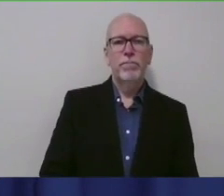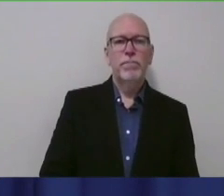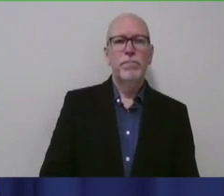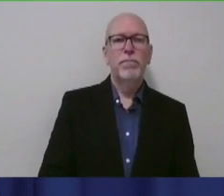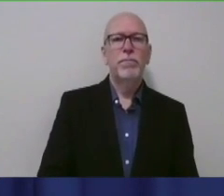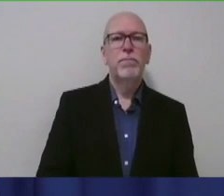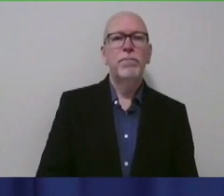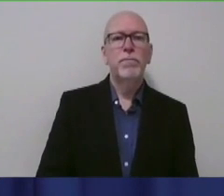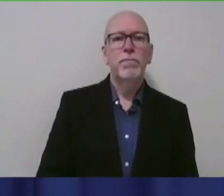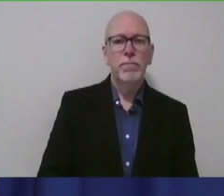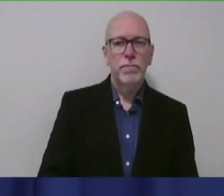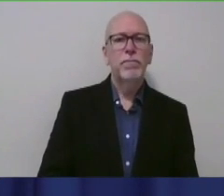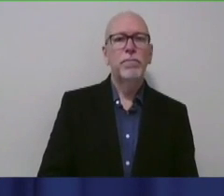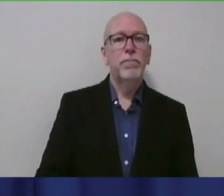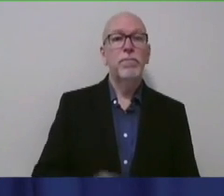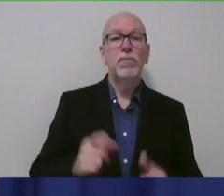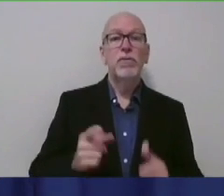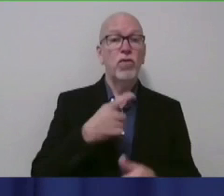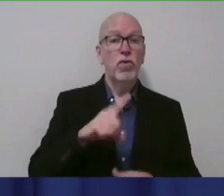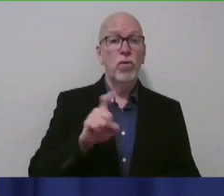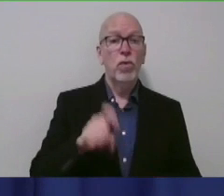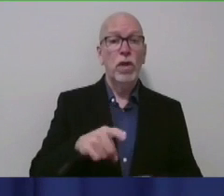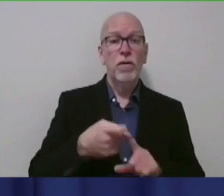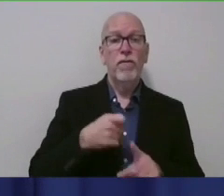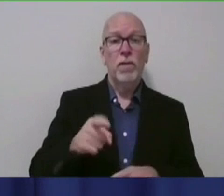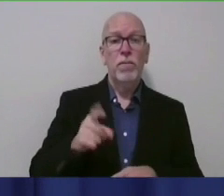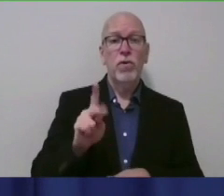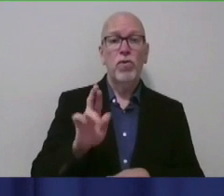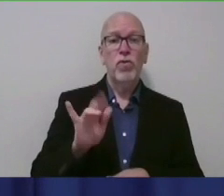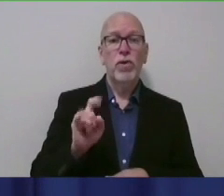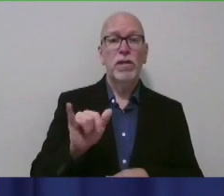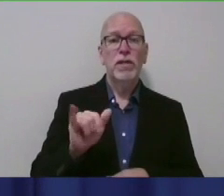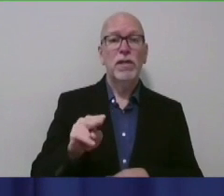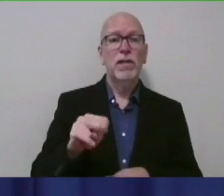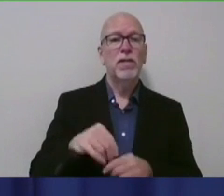All right, our first question will be from Kristen at Fox 59.